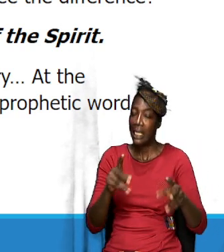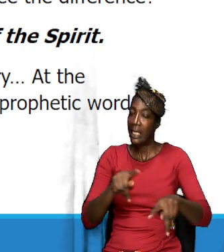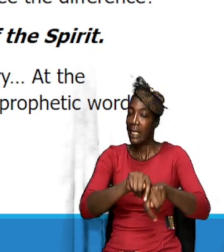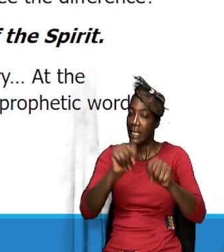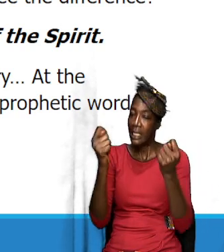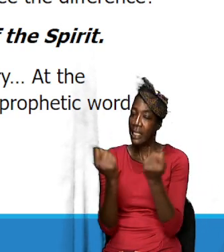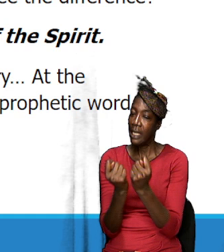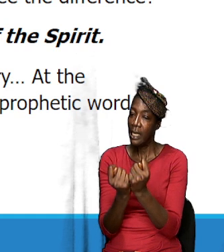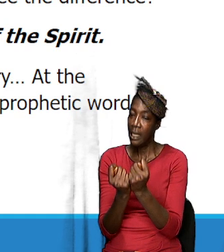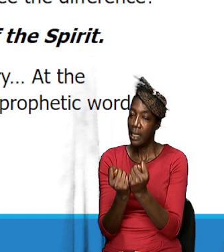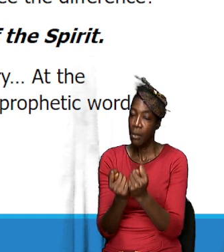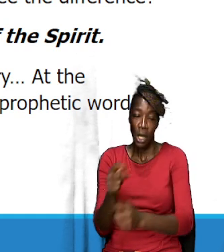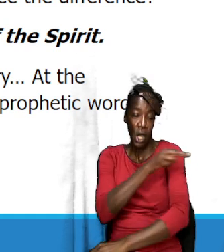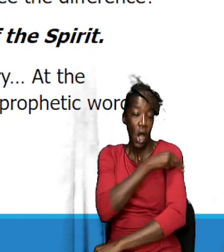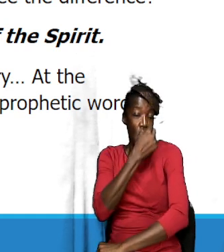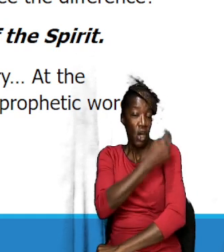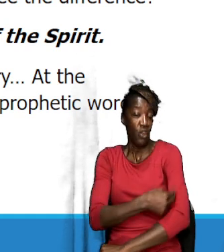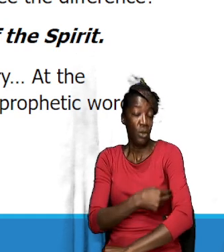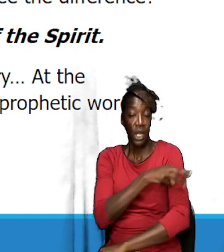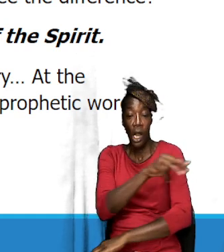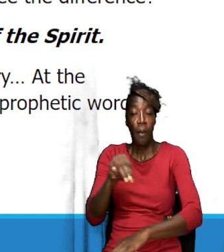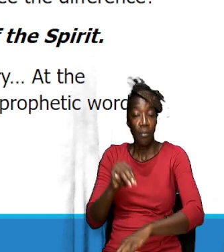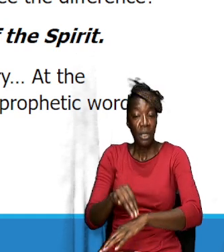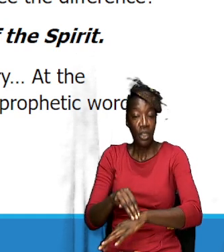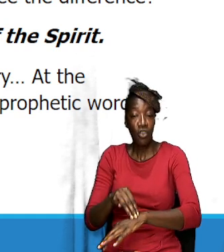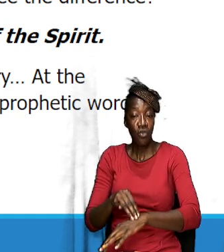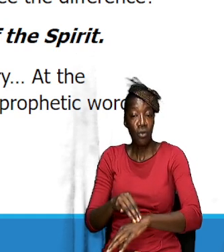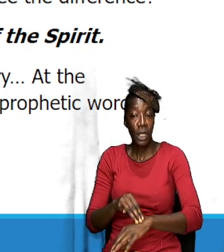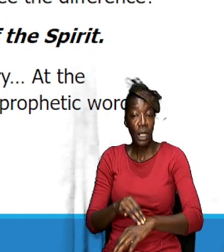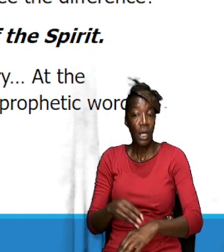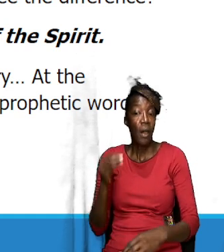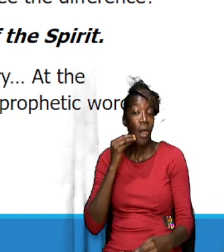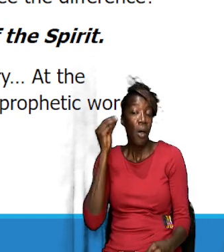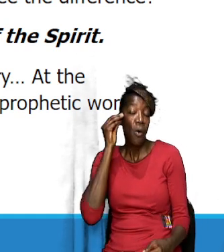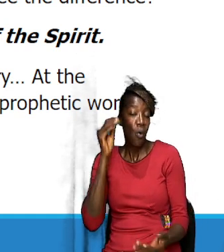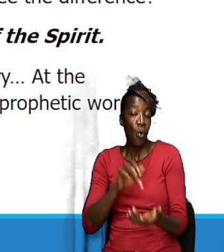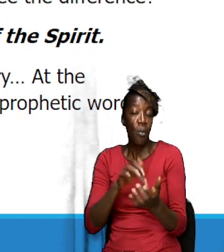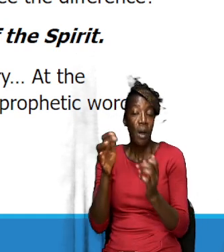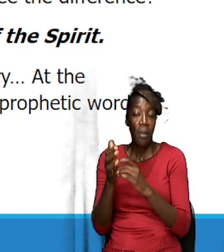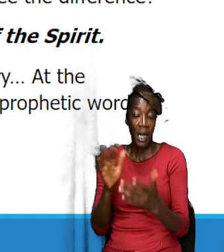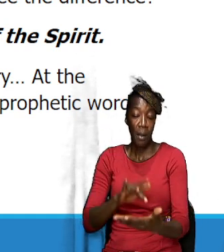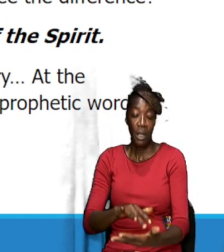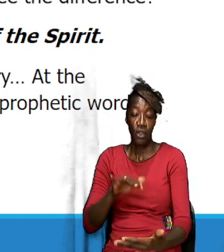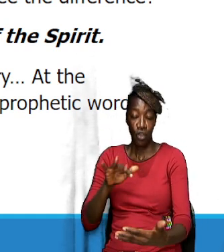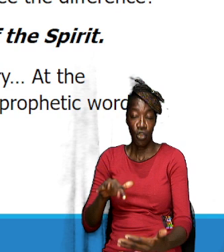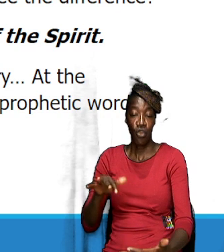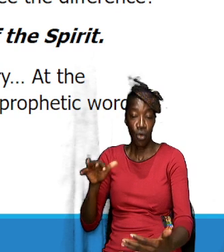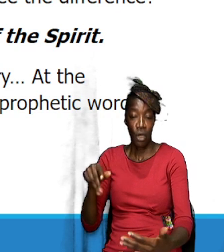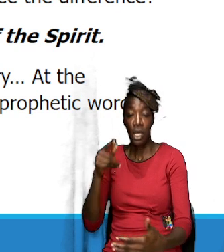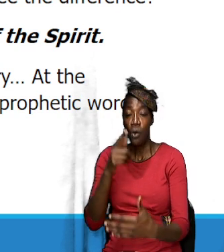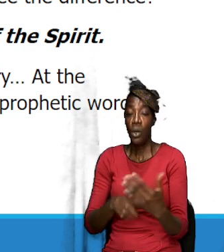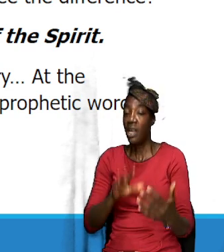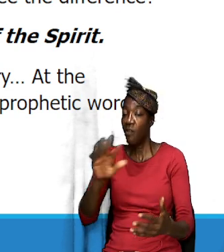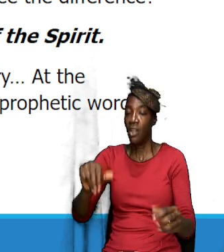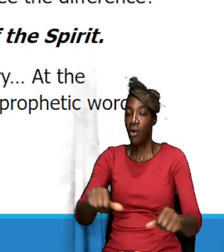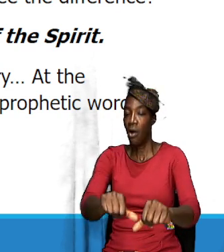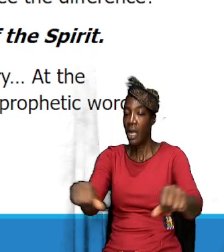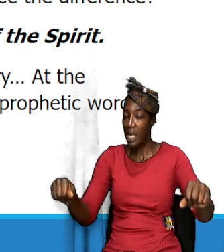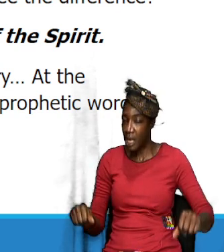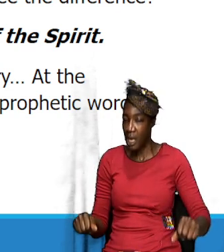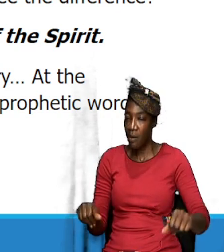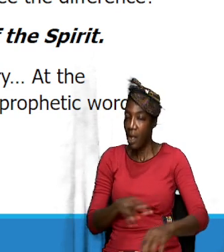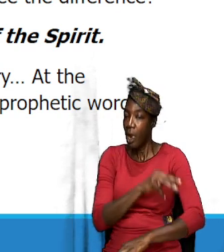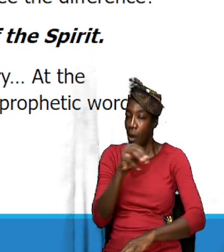hospital ministry or, um, home Bible study. Whatever your area of ministry, you will find that some,